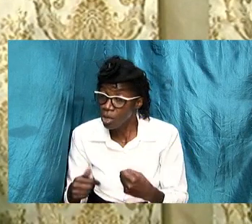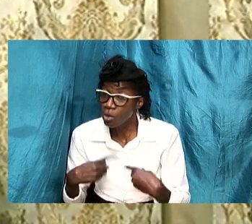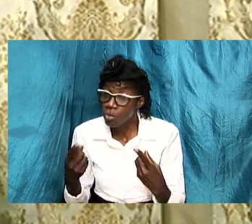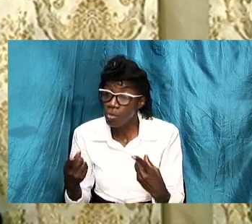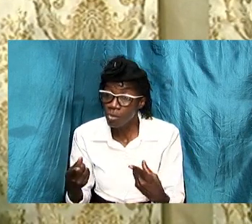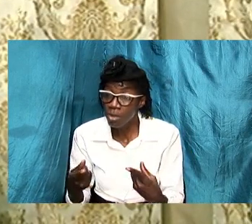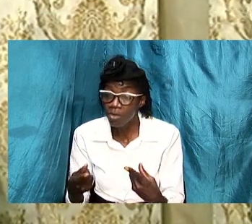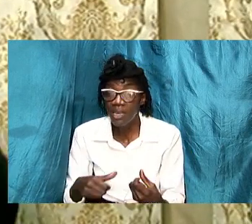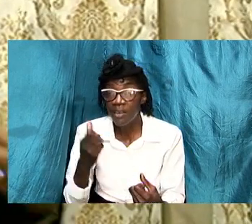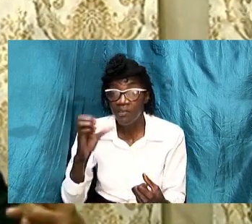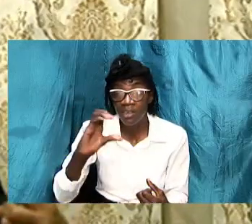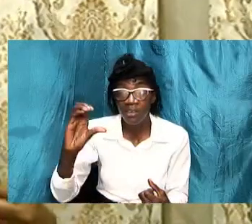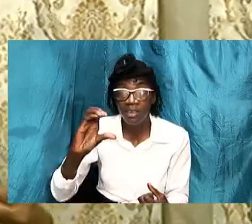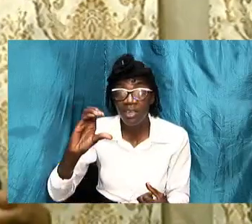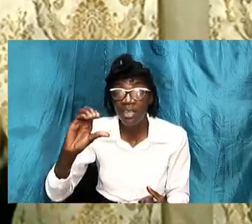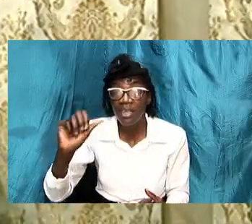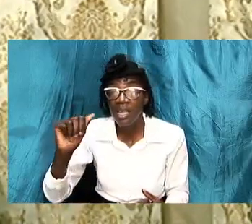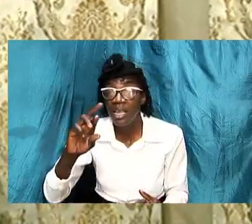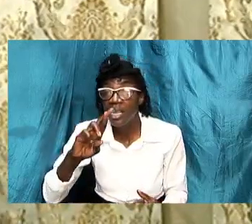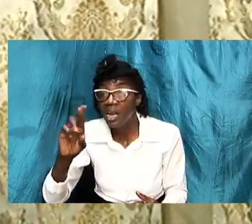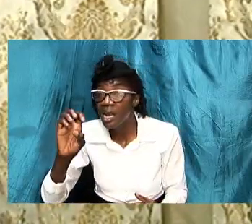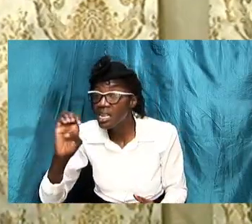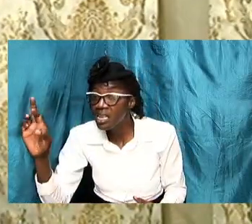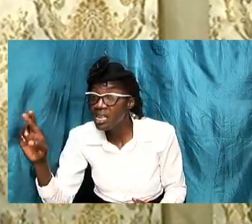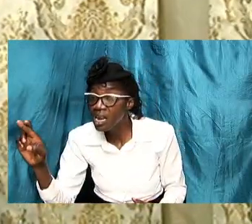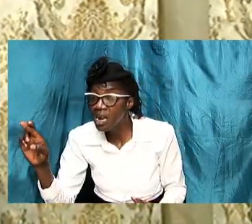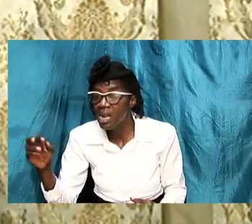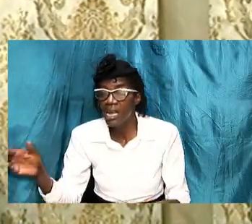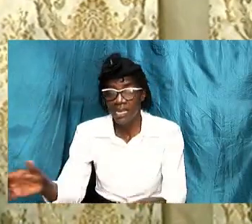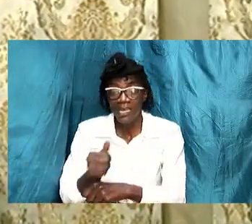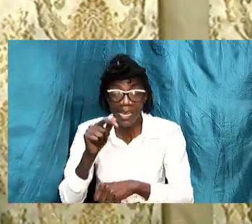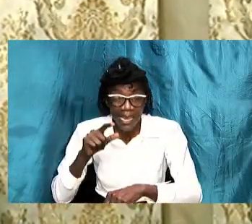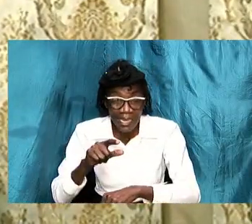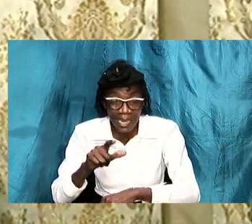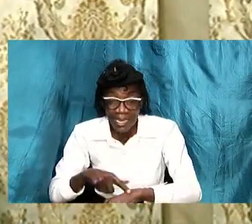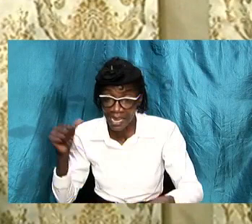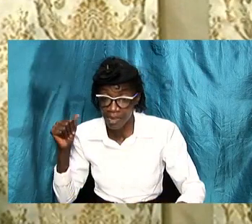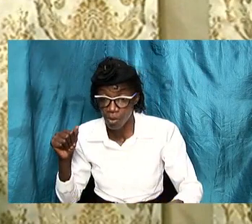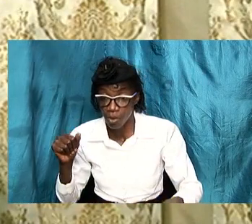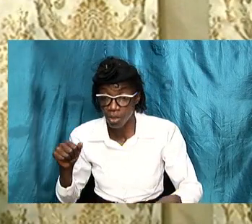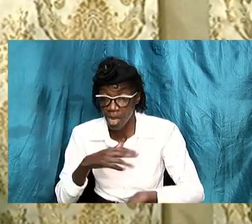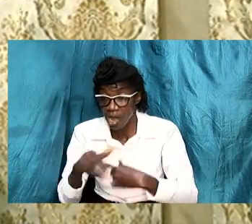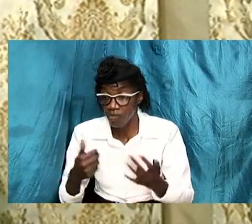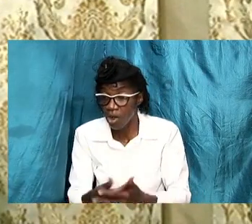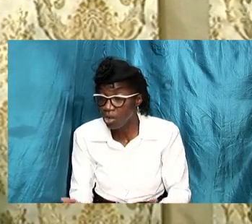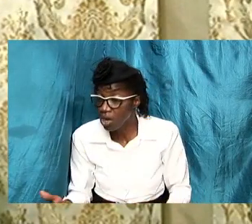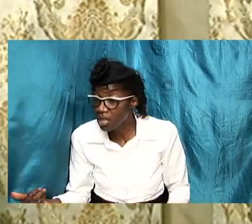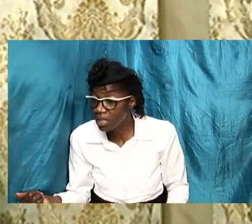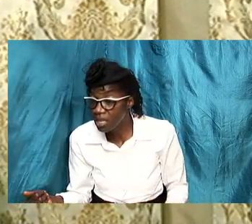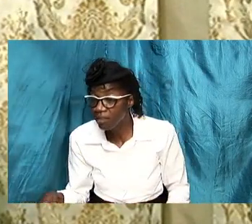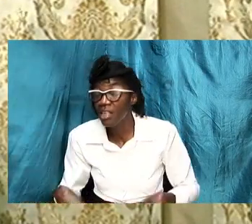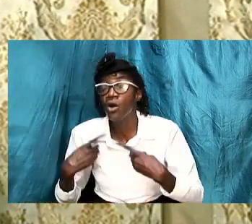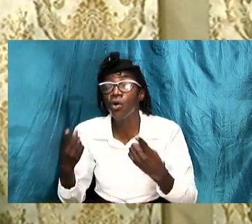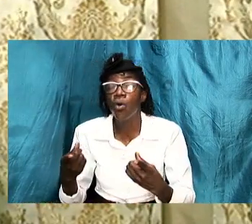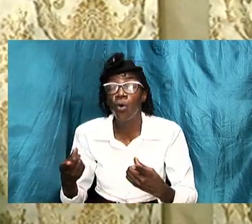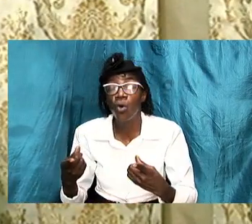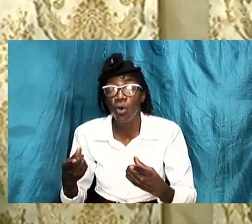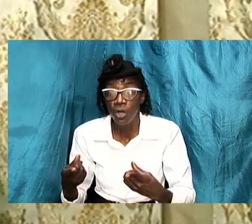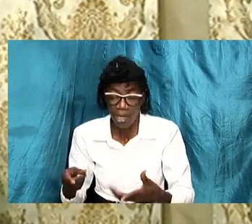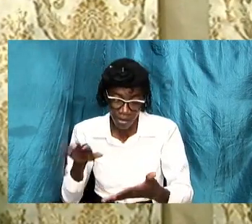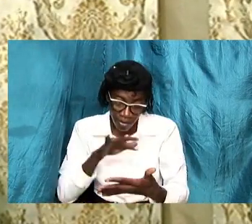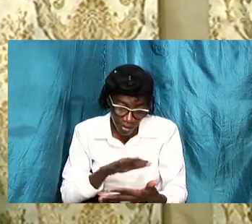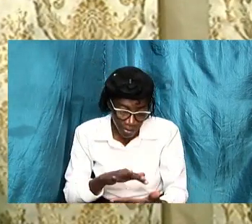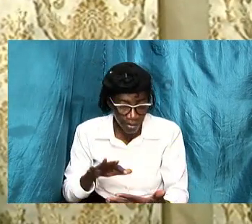career we take time out of all the other things that we are doing and we venture into a certain course of